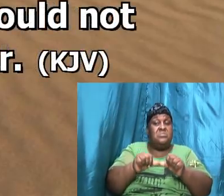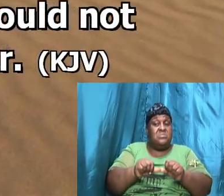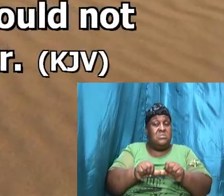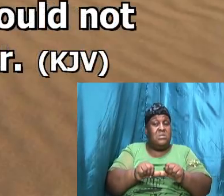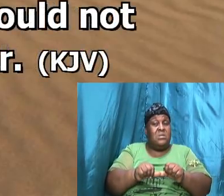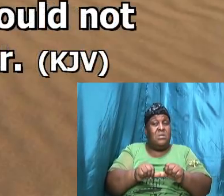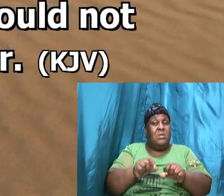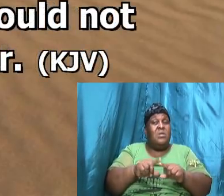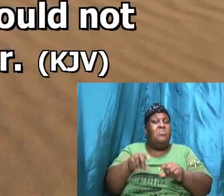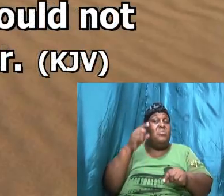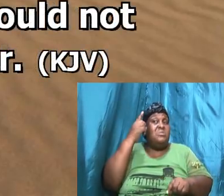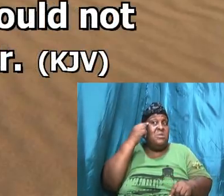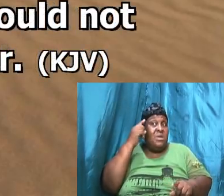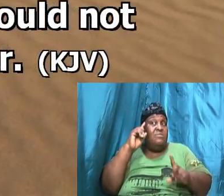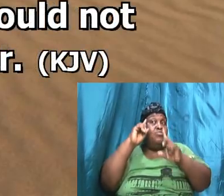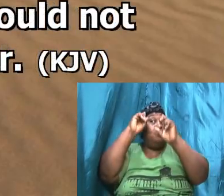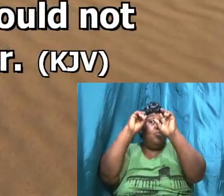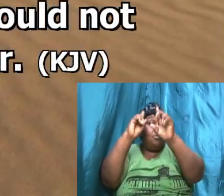but David pursued